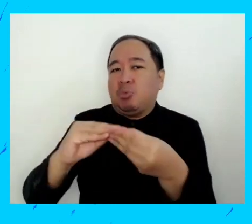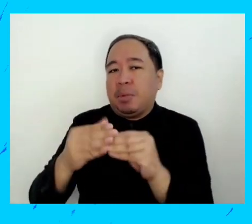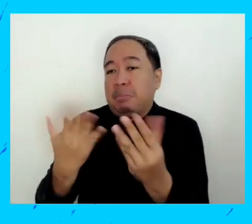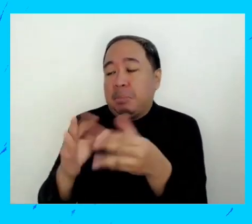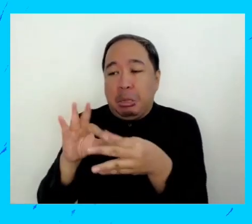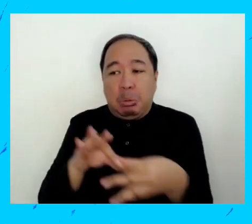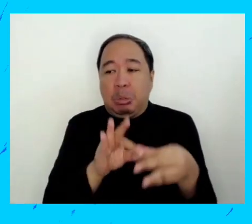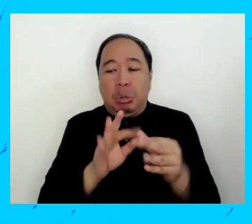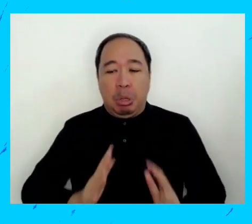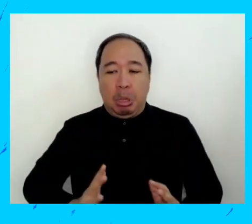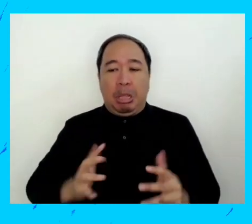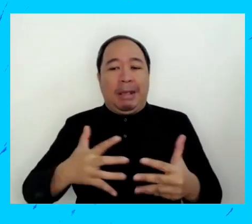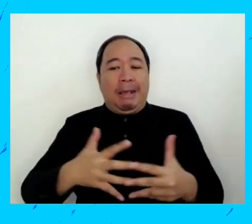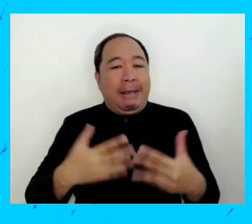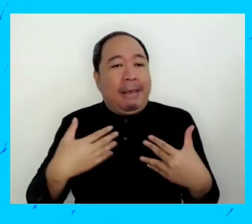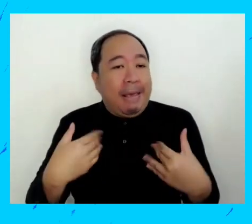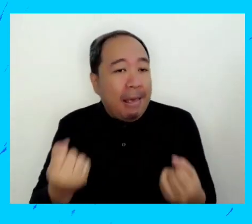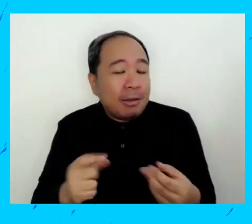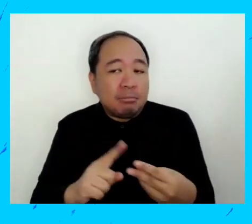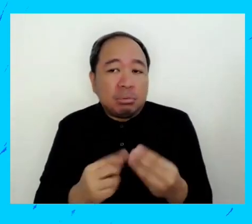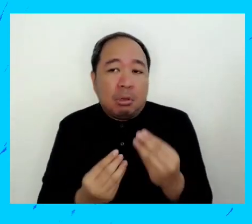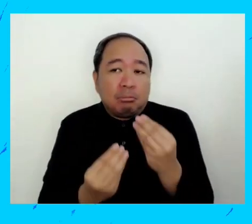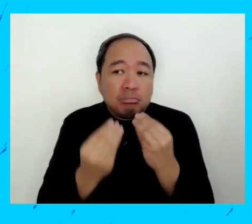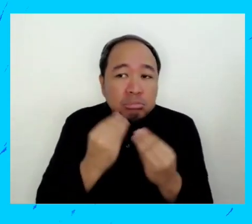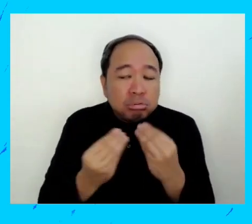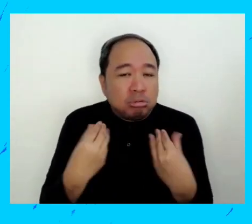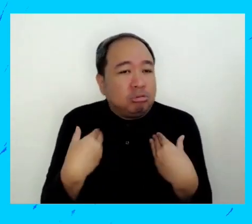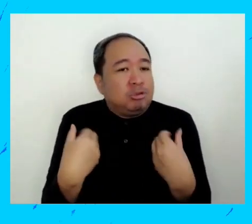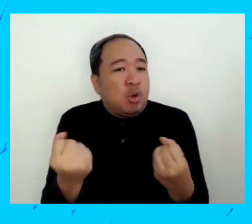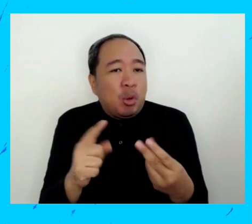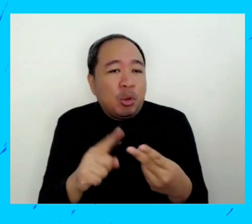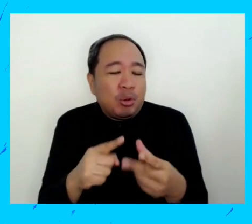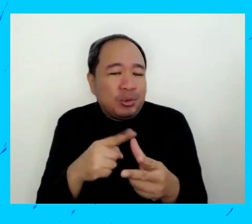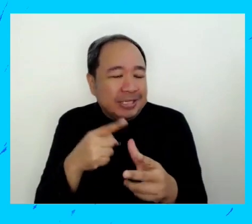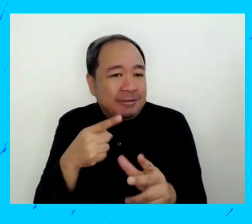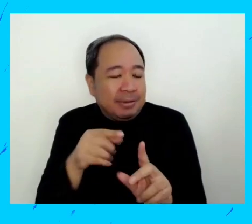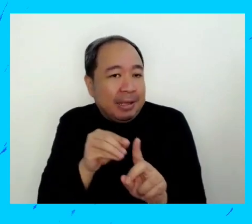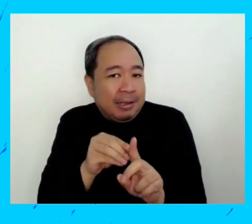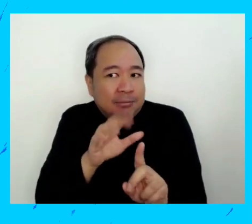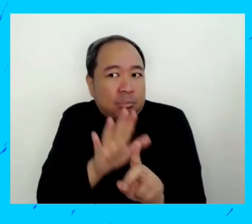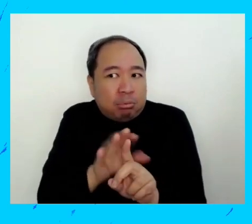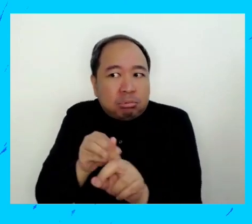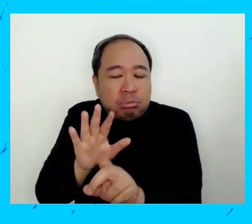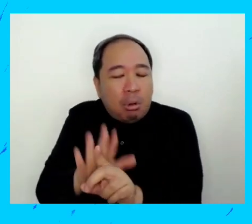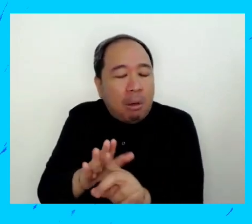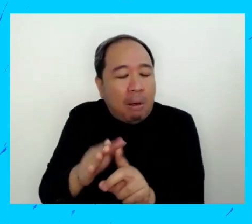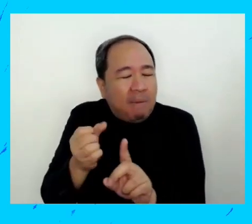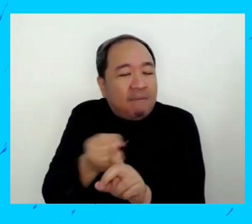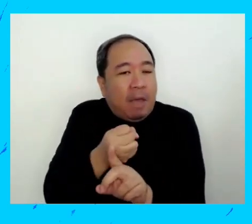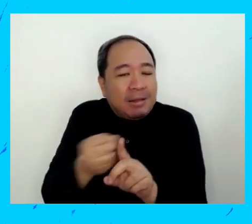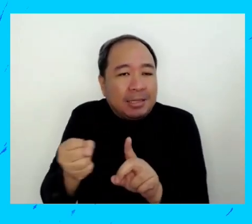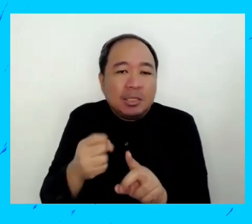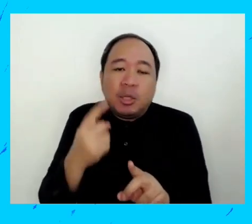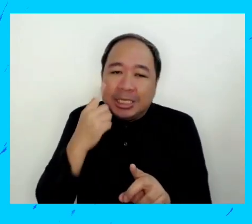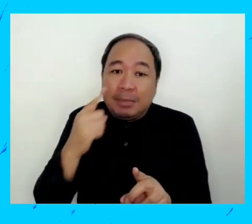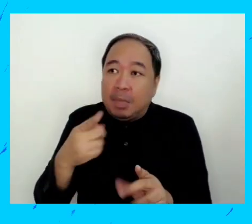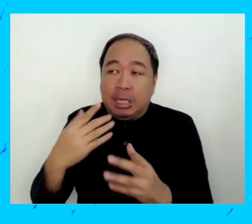to various different problems. It affect the repression, the nutrition, the violence,